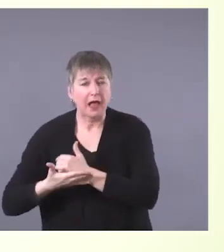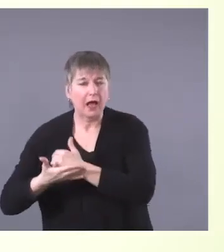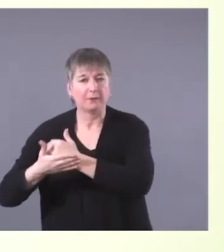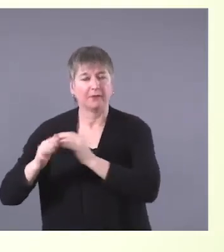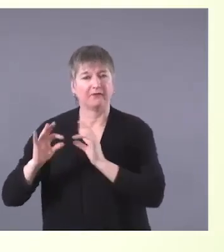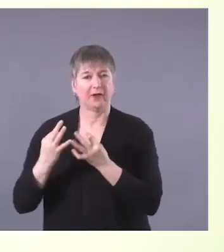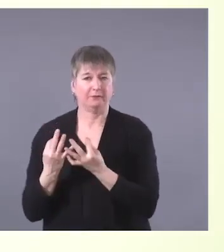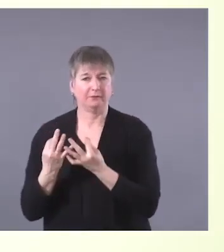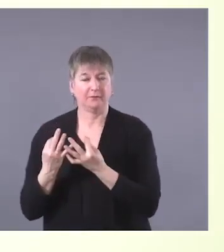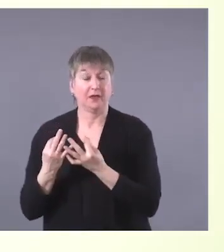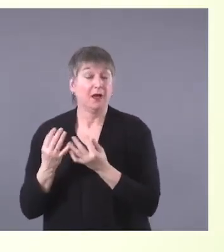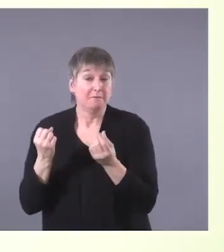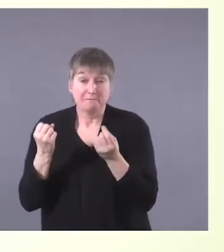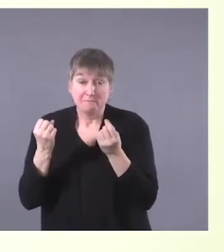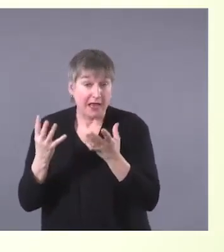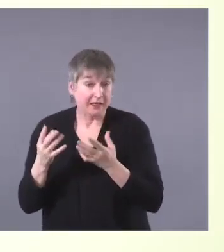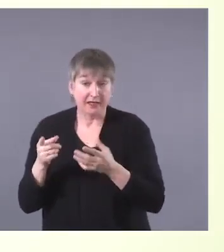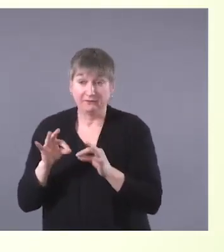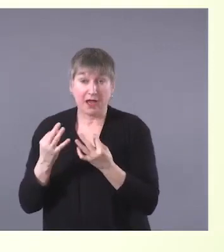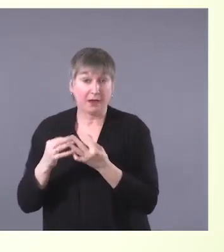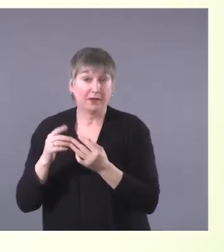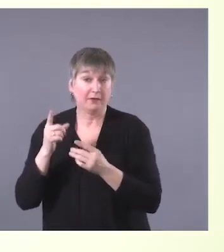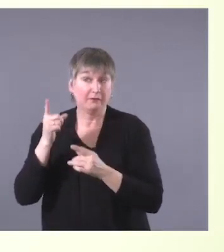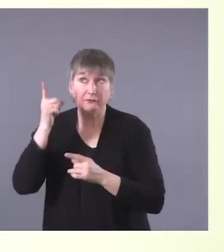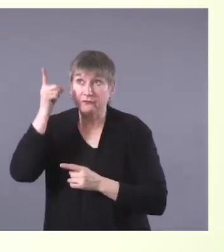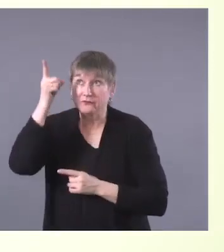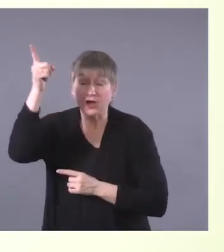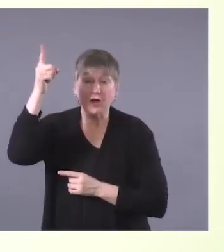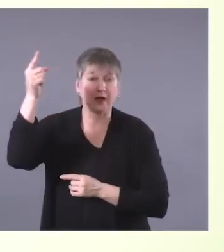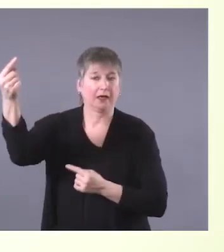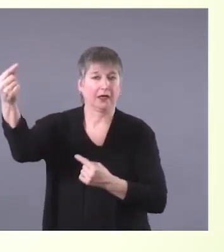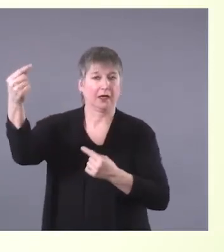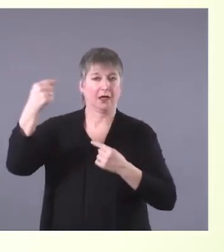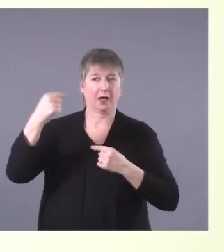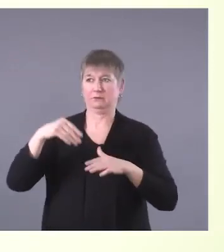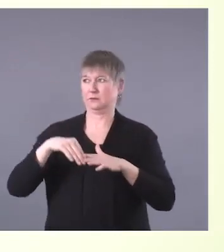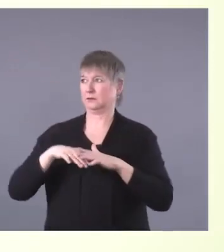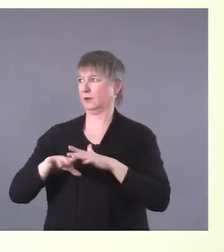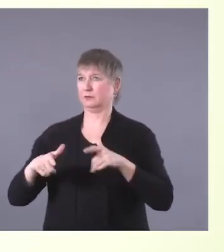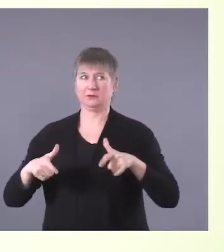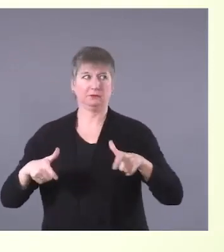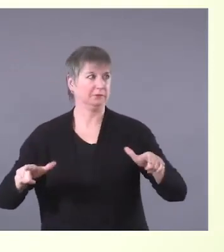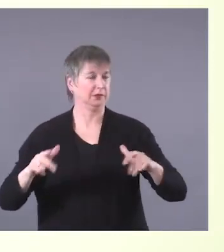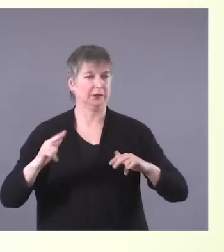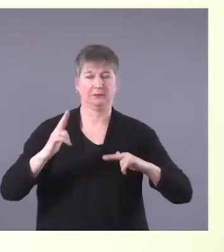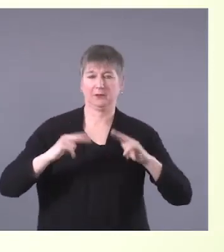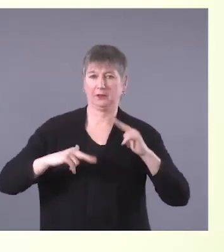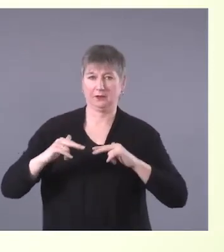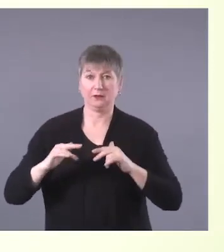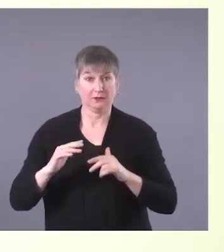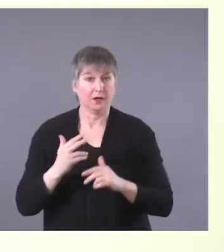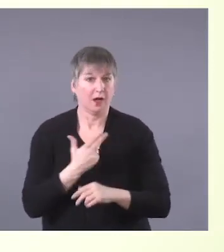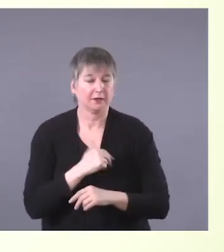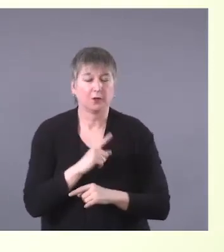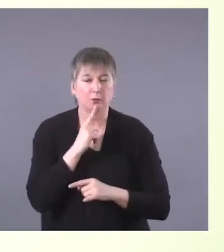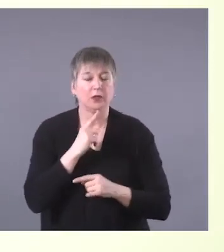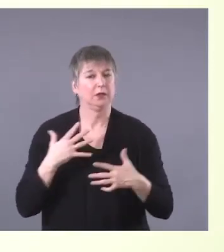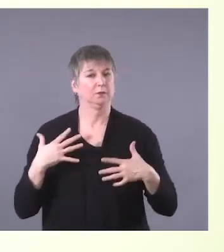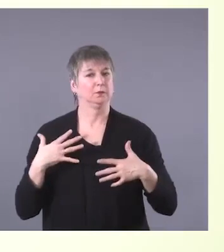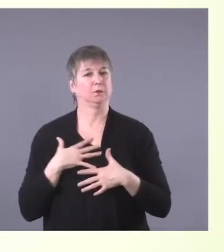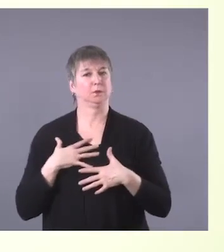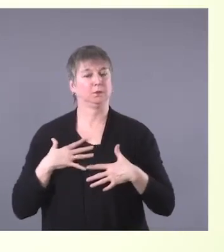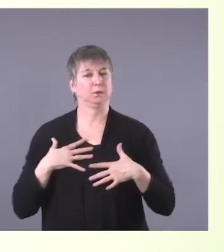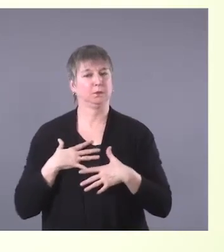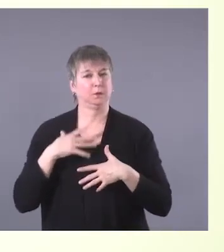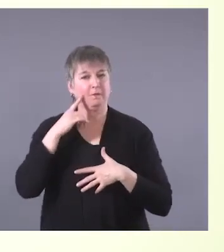come from those very remote areas. A big building such as the size of the hospital can be super intimidating